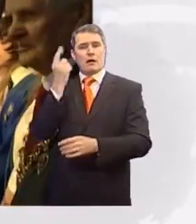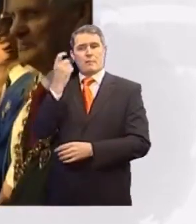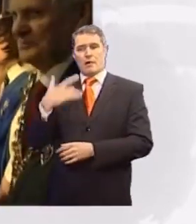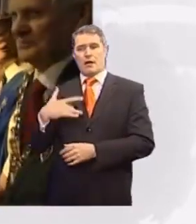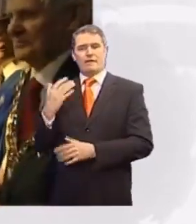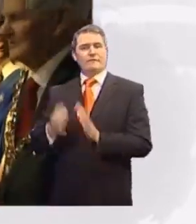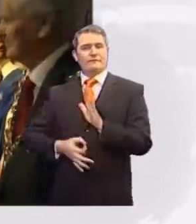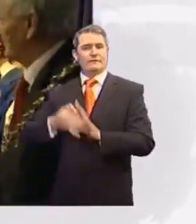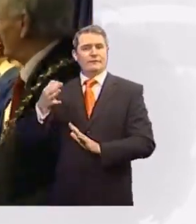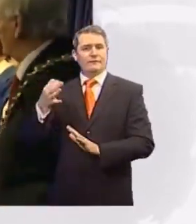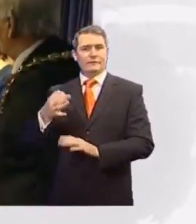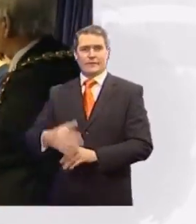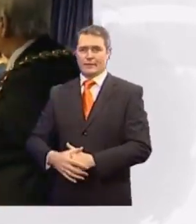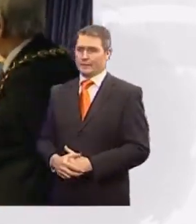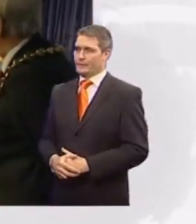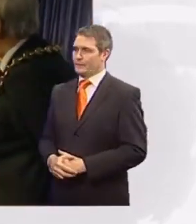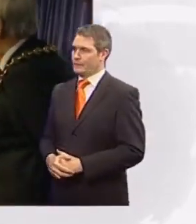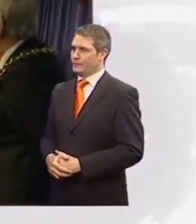lives better.